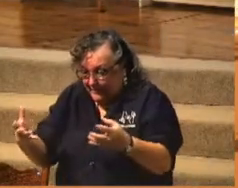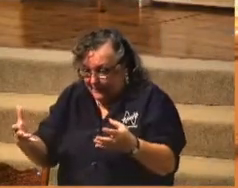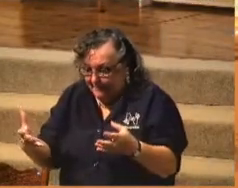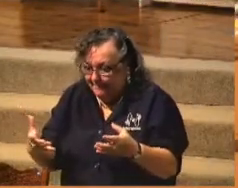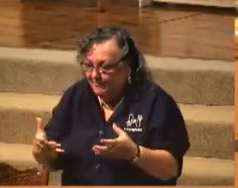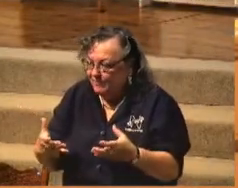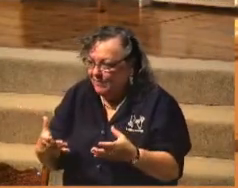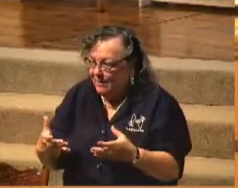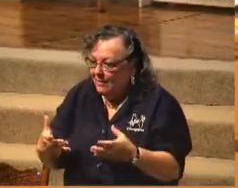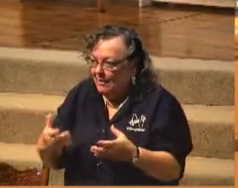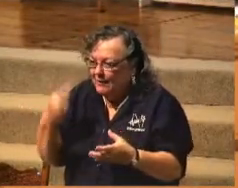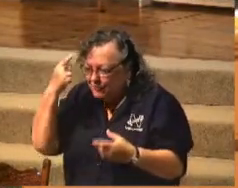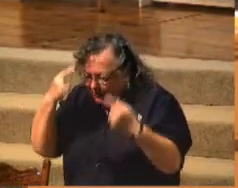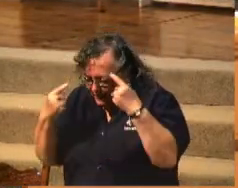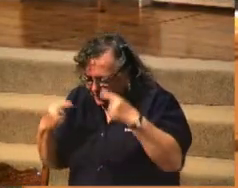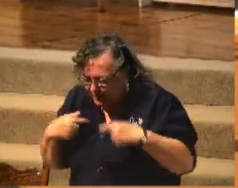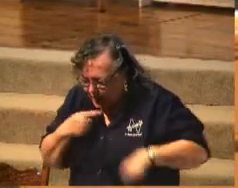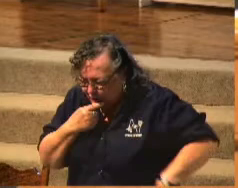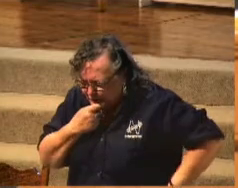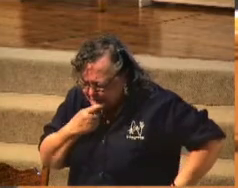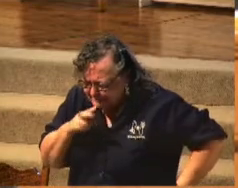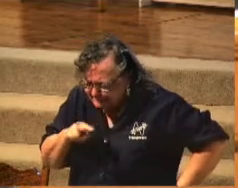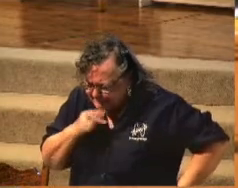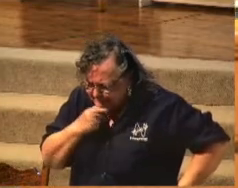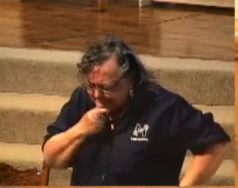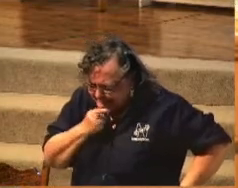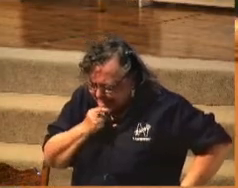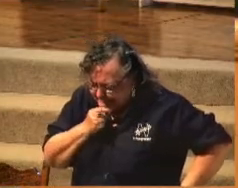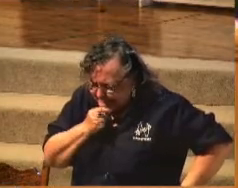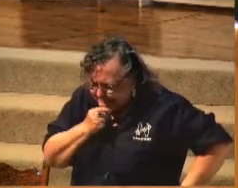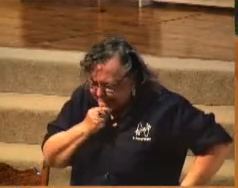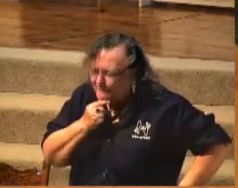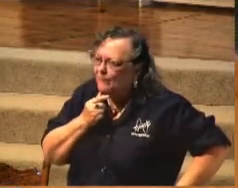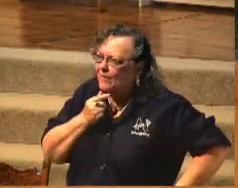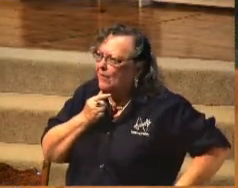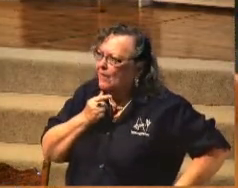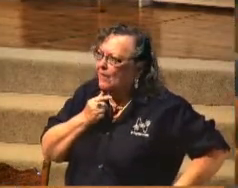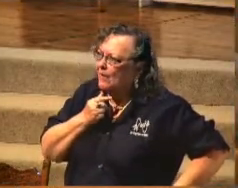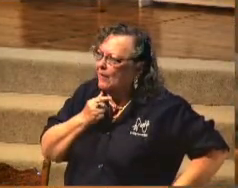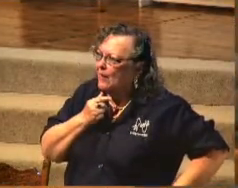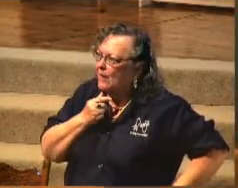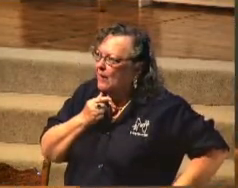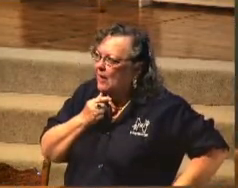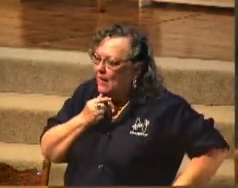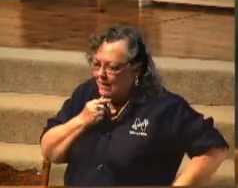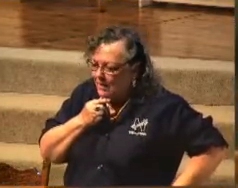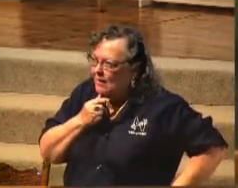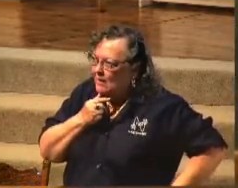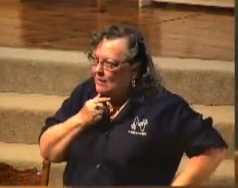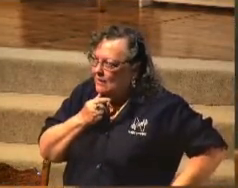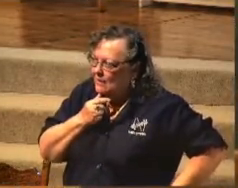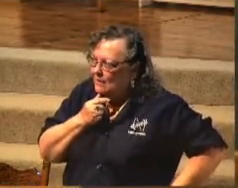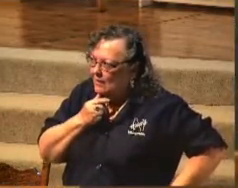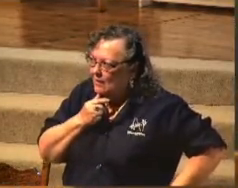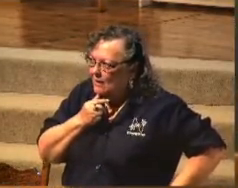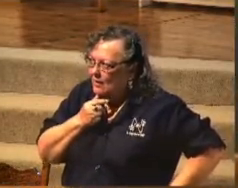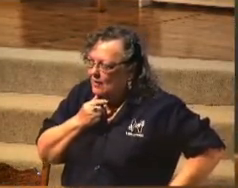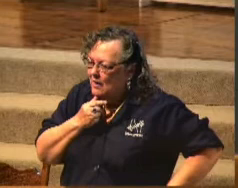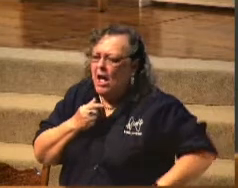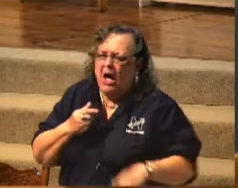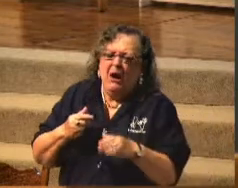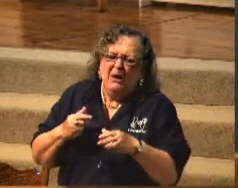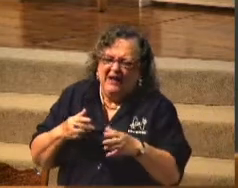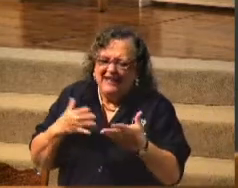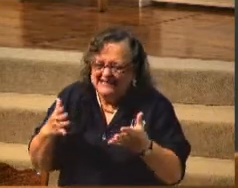you think, you just look at it, and it's a little bit like firm slime.